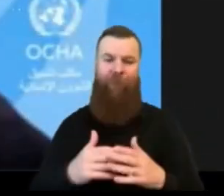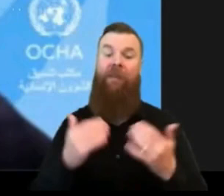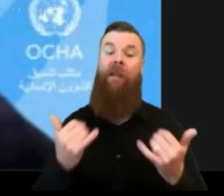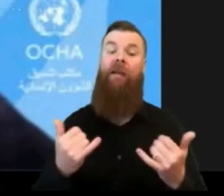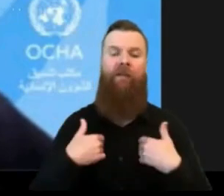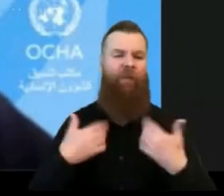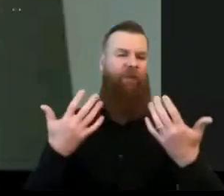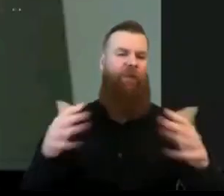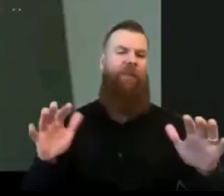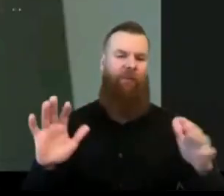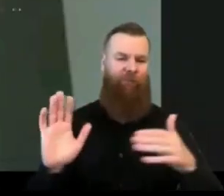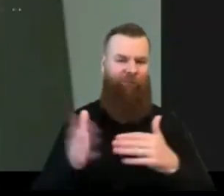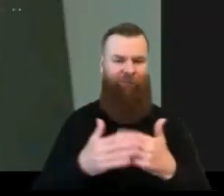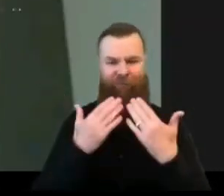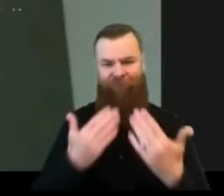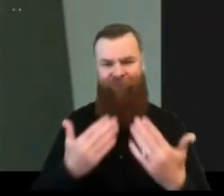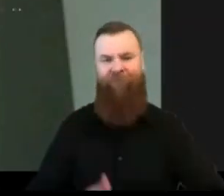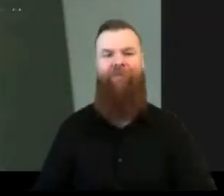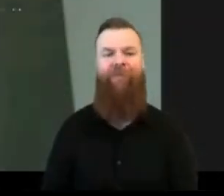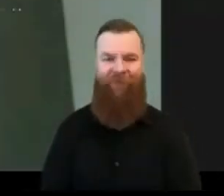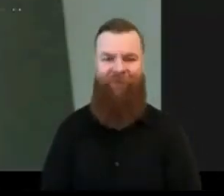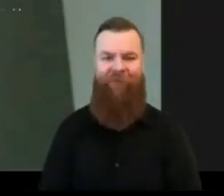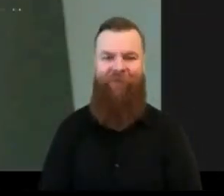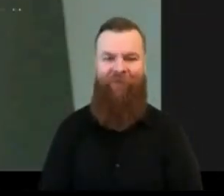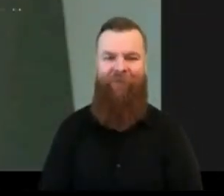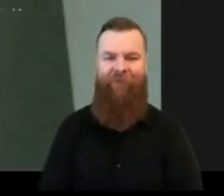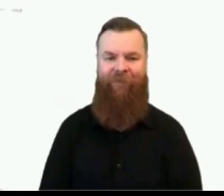okay have a great afternoon thank you again